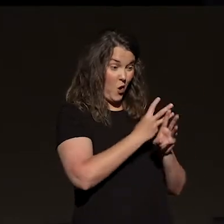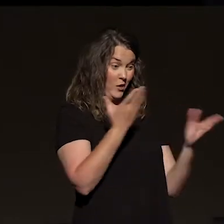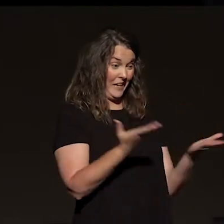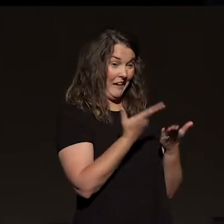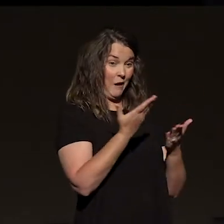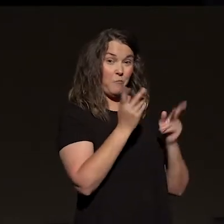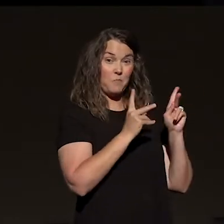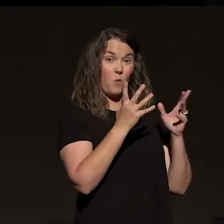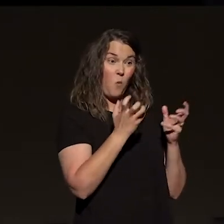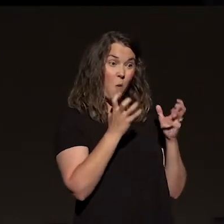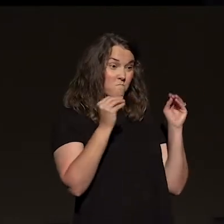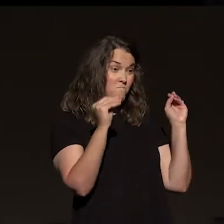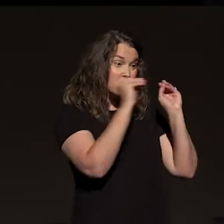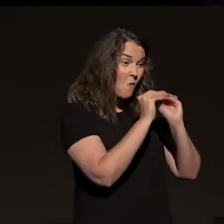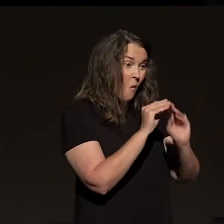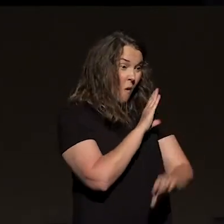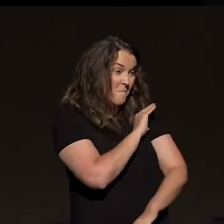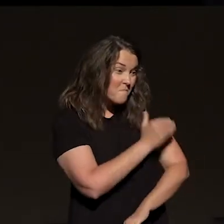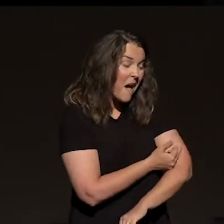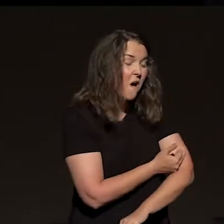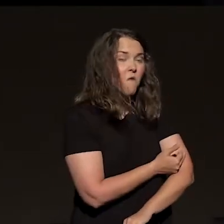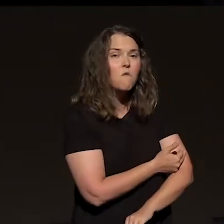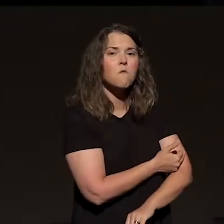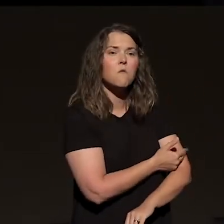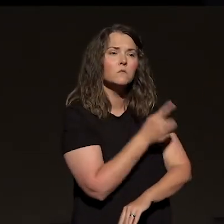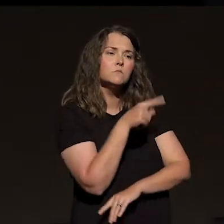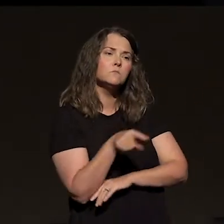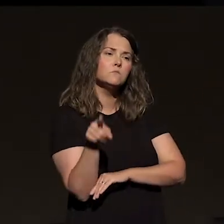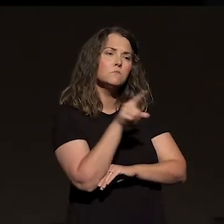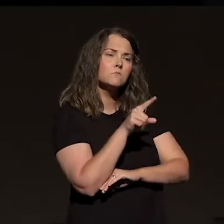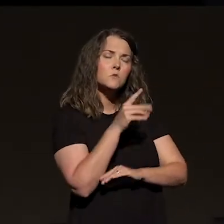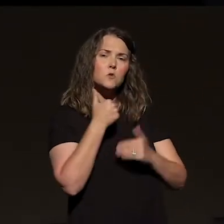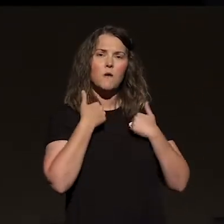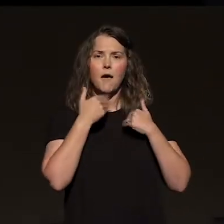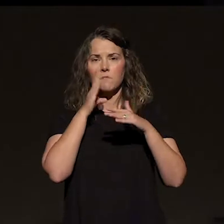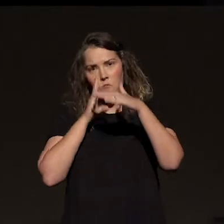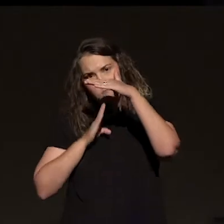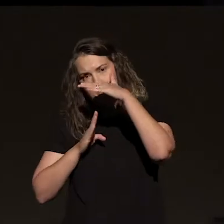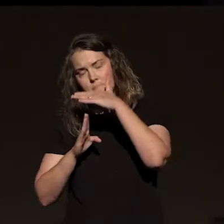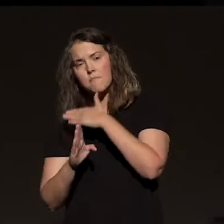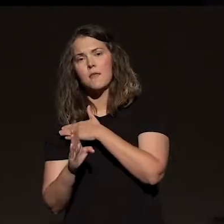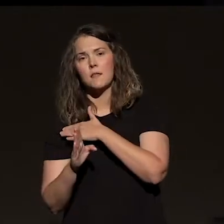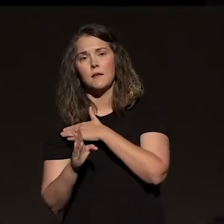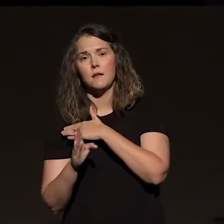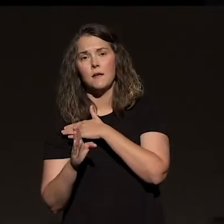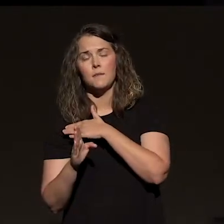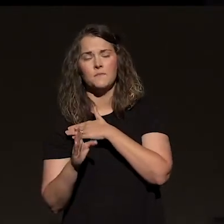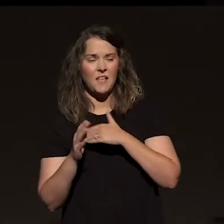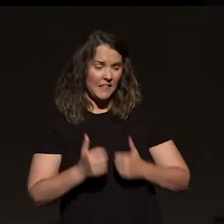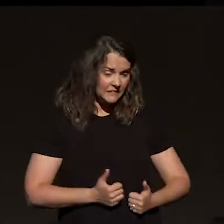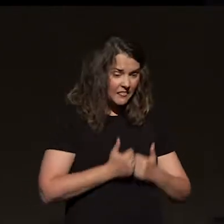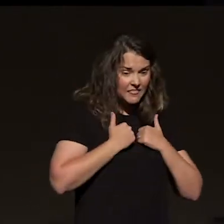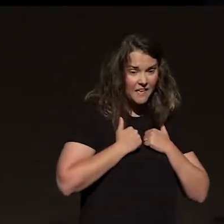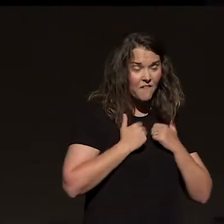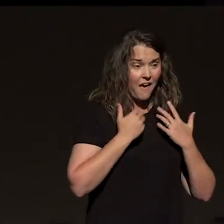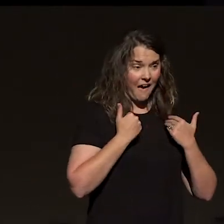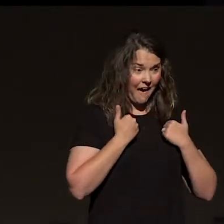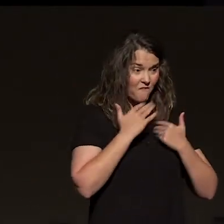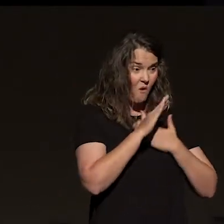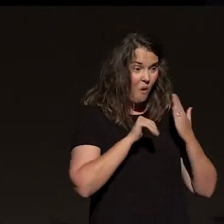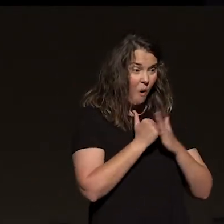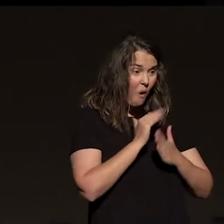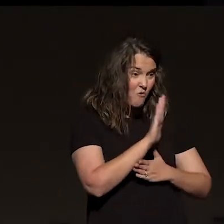and grasping for more, he says, I want you to be marked by humility. Instead of living to have every one of your personal